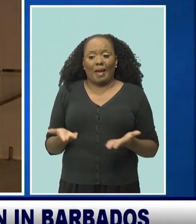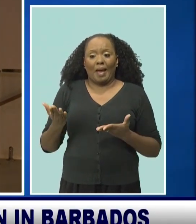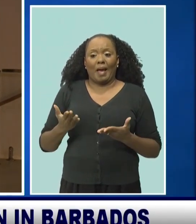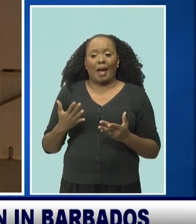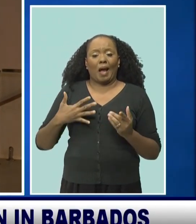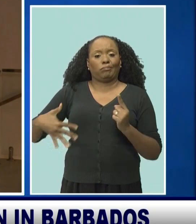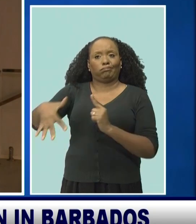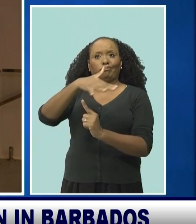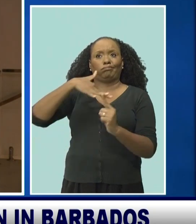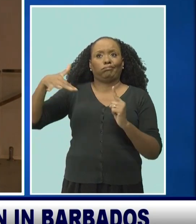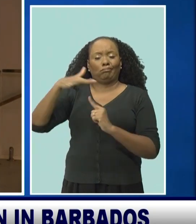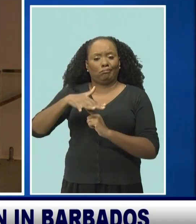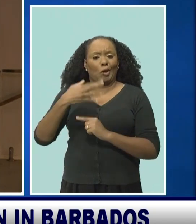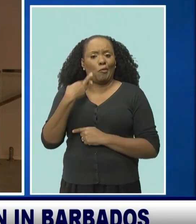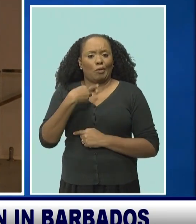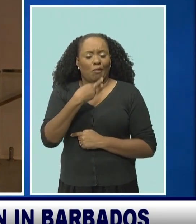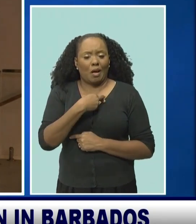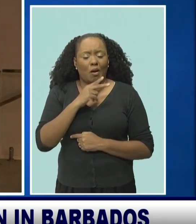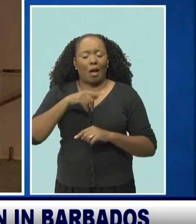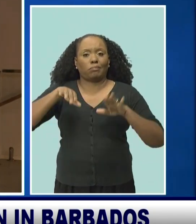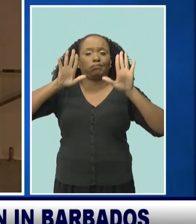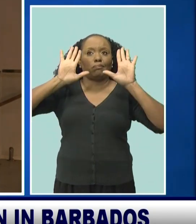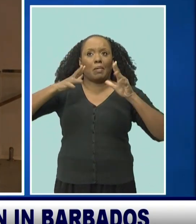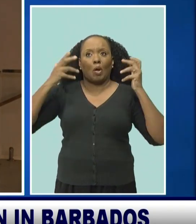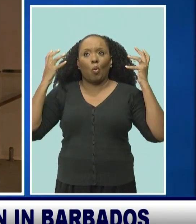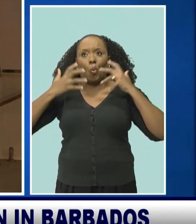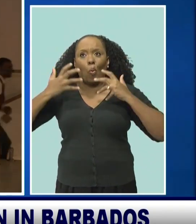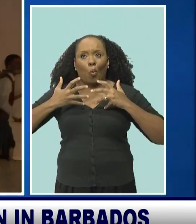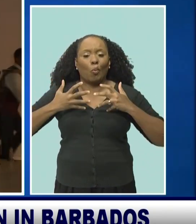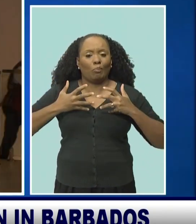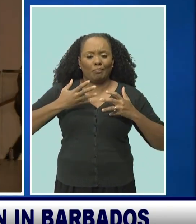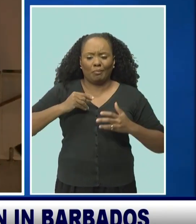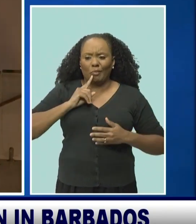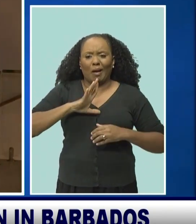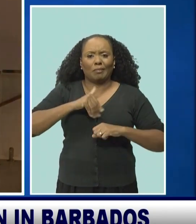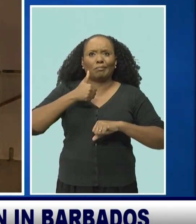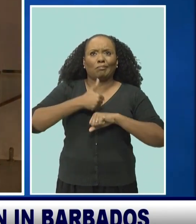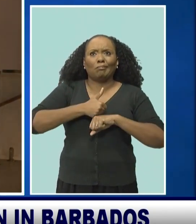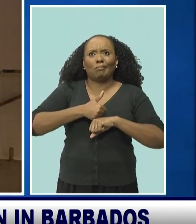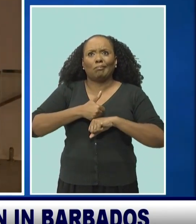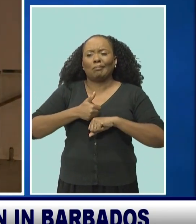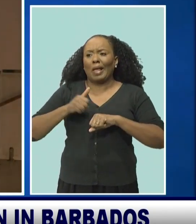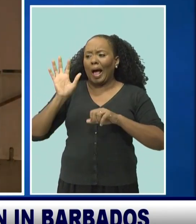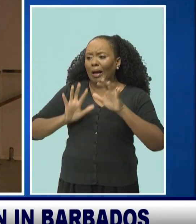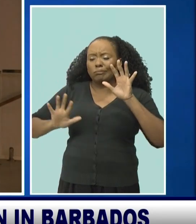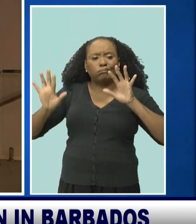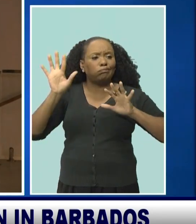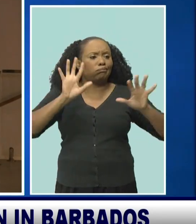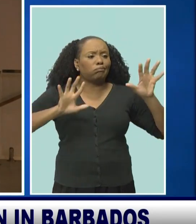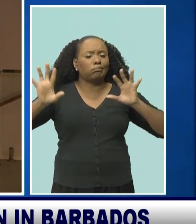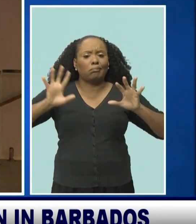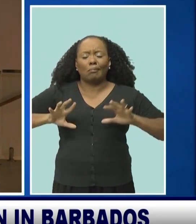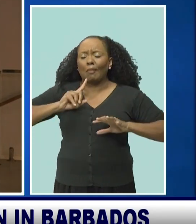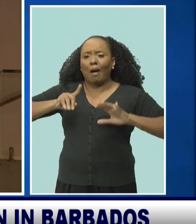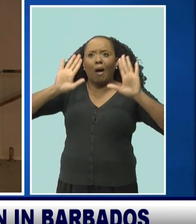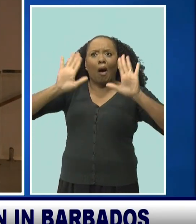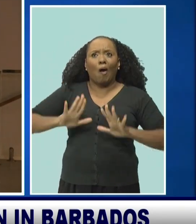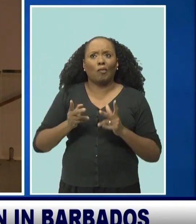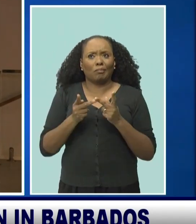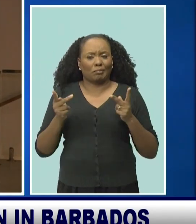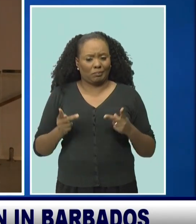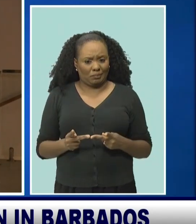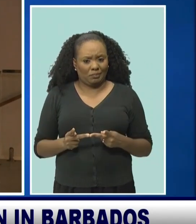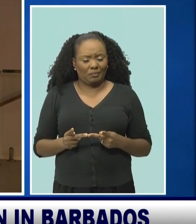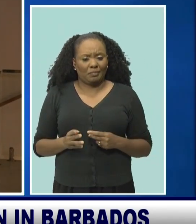the cliff, is amazing how this was set up to start with and what a place to be. The